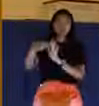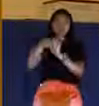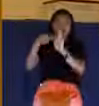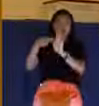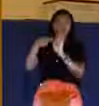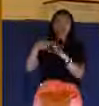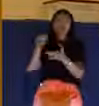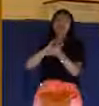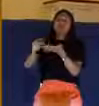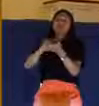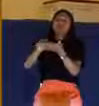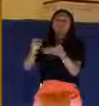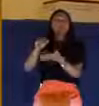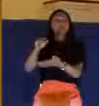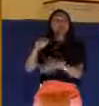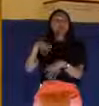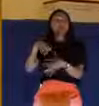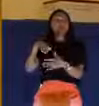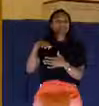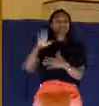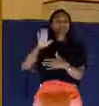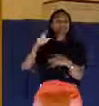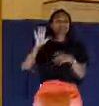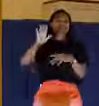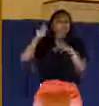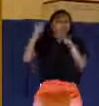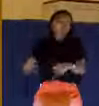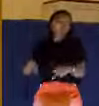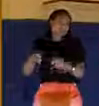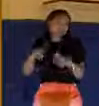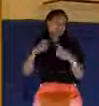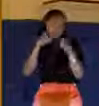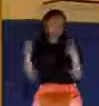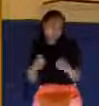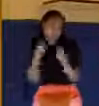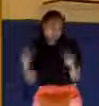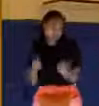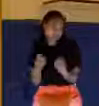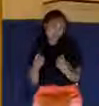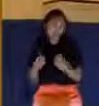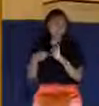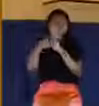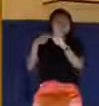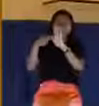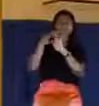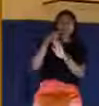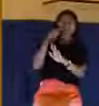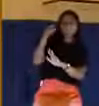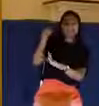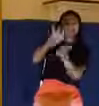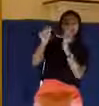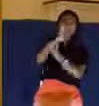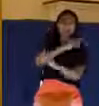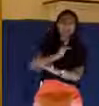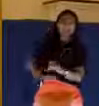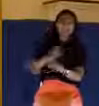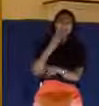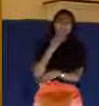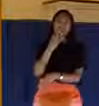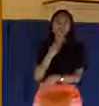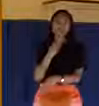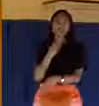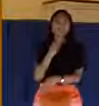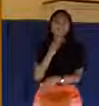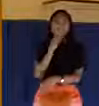What was Jesus' only crime? That he was King of the Jews. That was not a crime. That was true. And